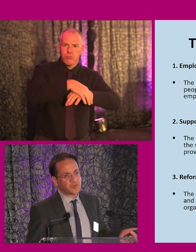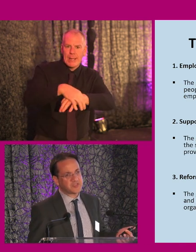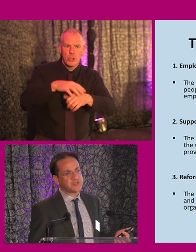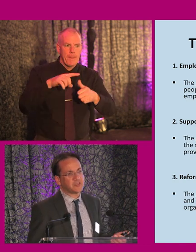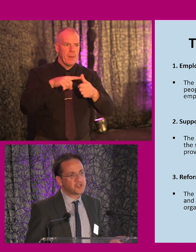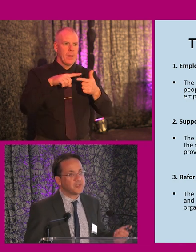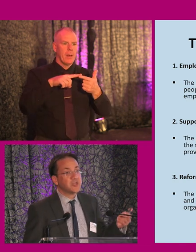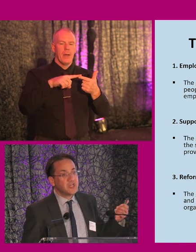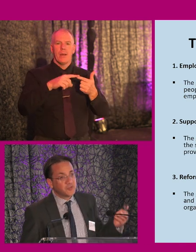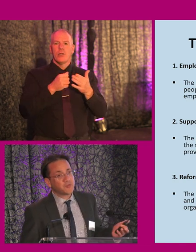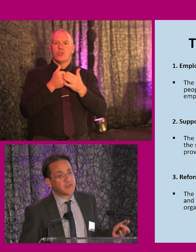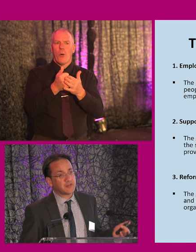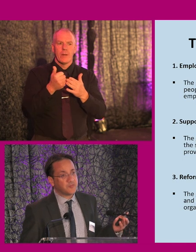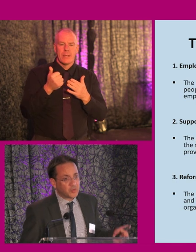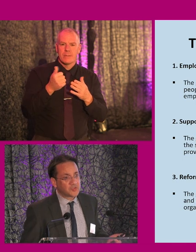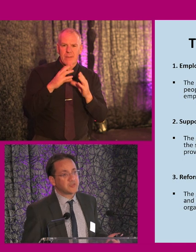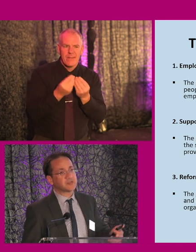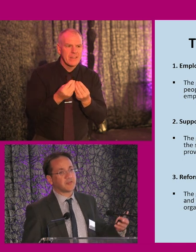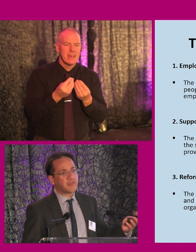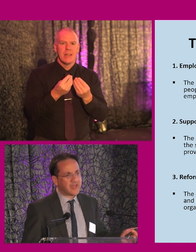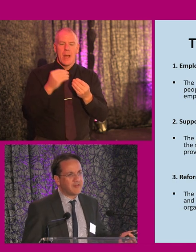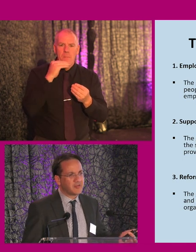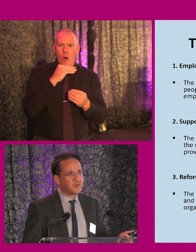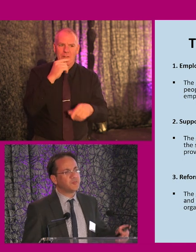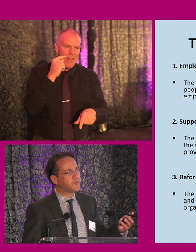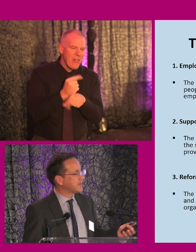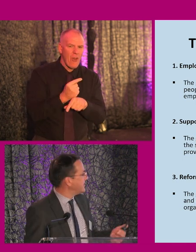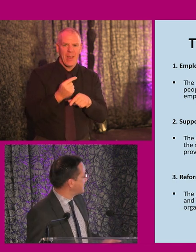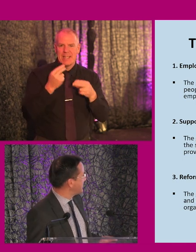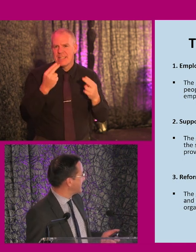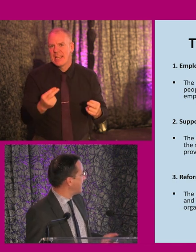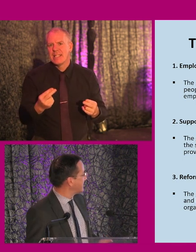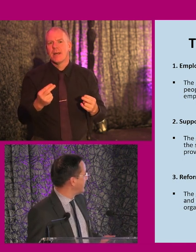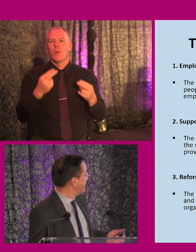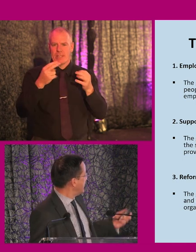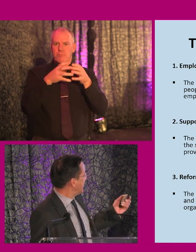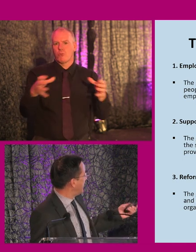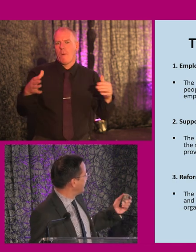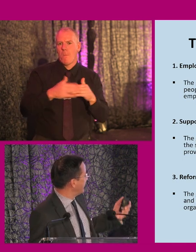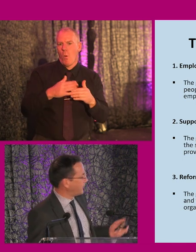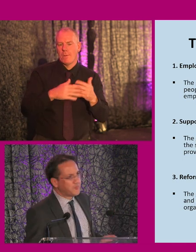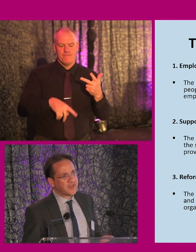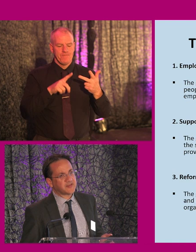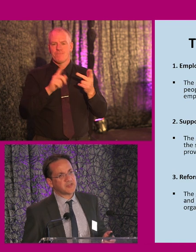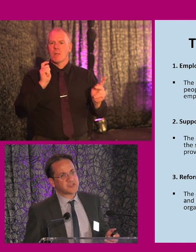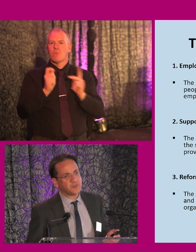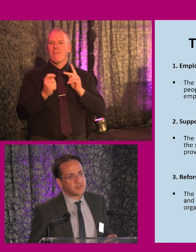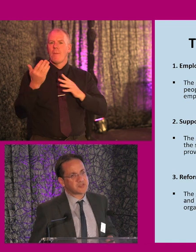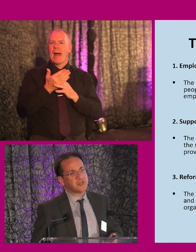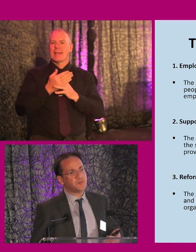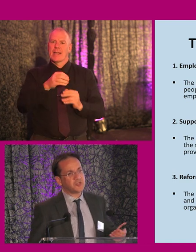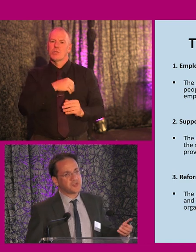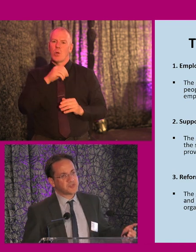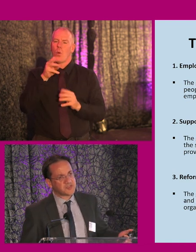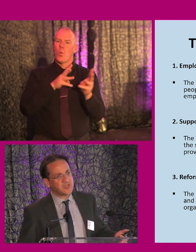around supported internships, which we think are important. They're there at the moment, but they need to be scaled up. Reform of the access to work